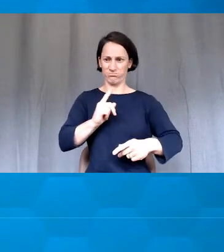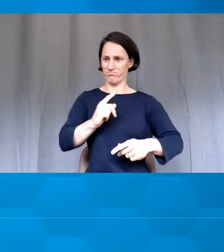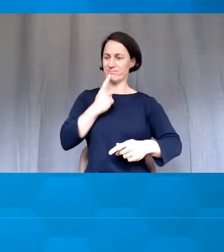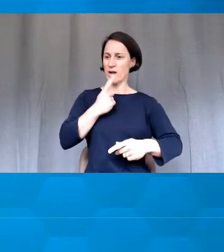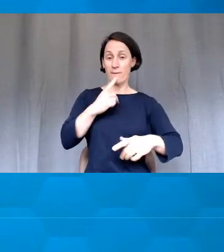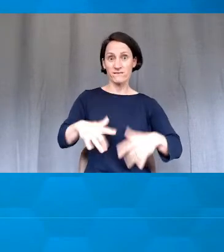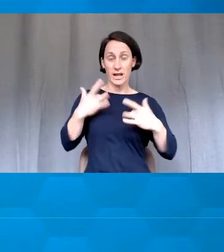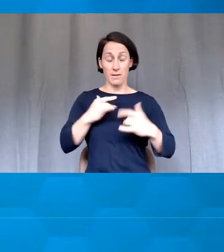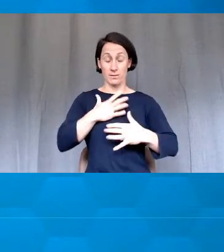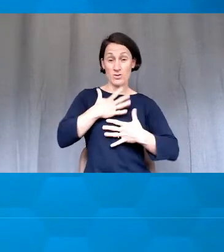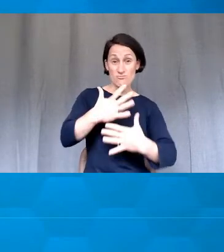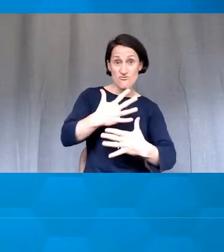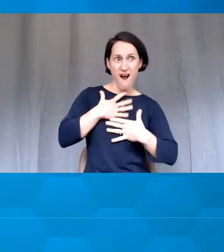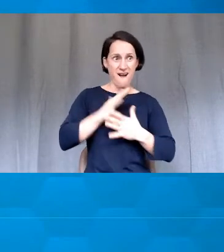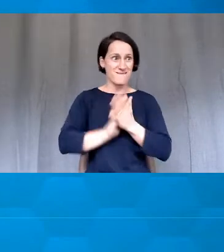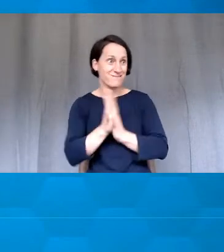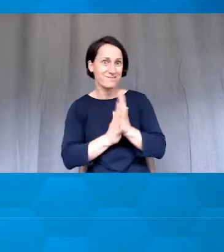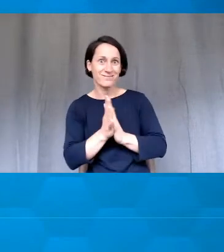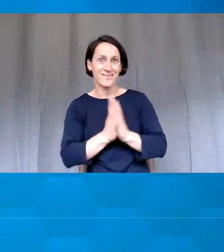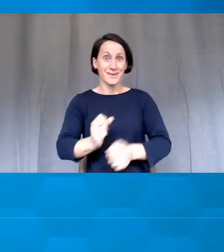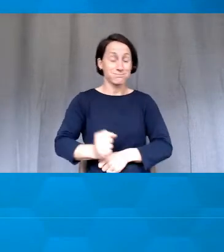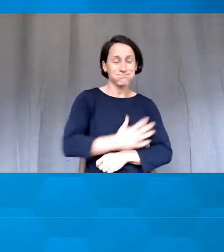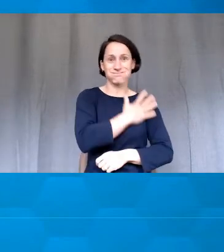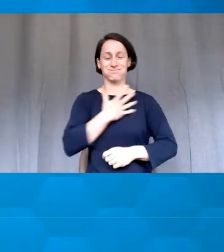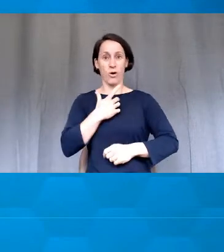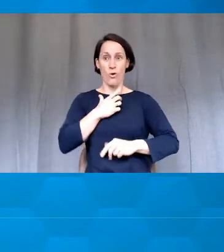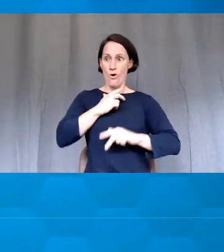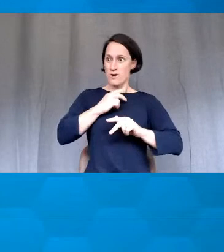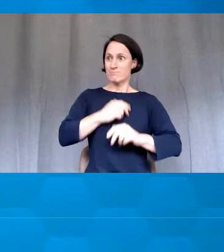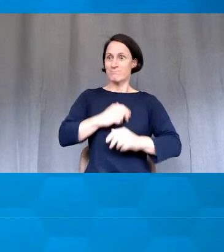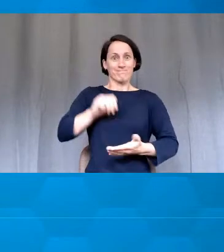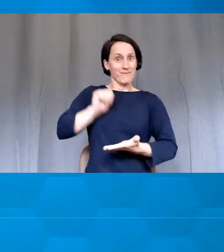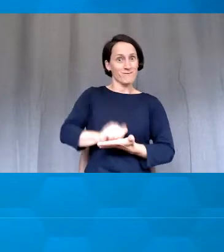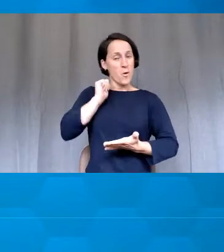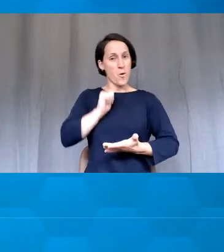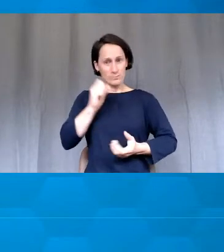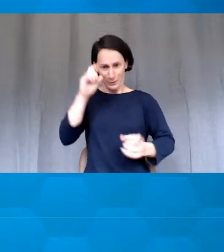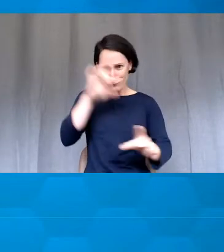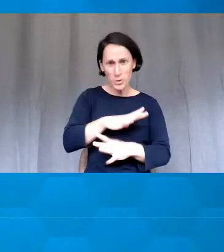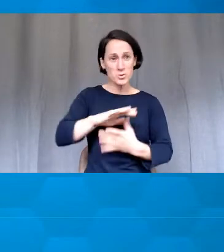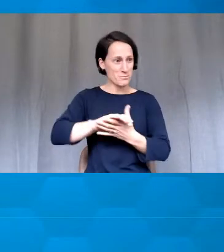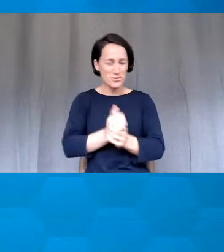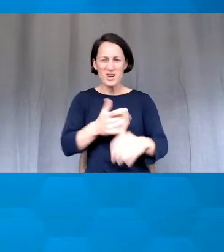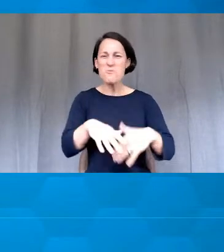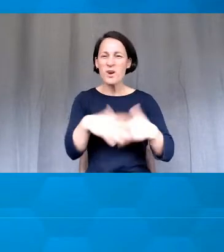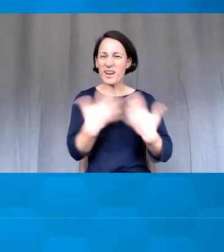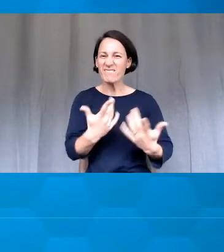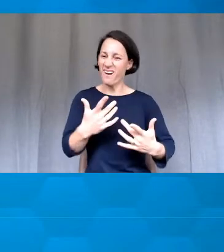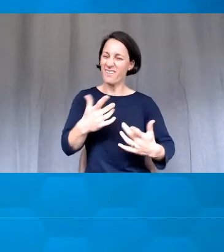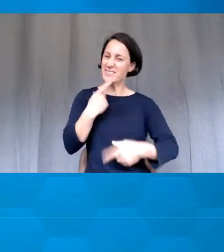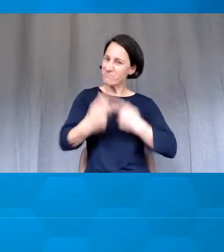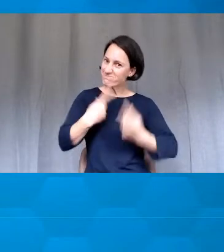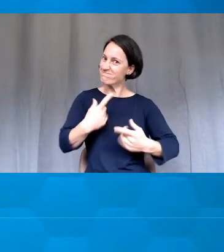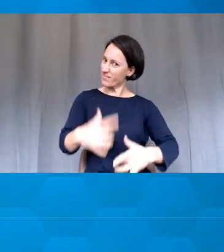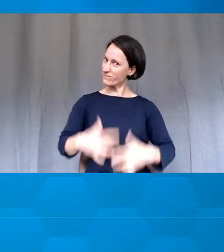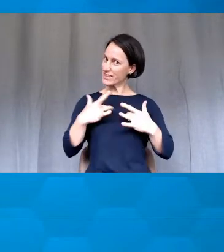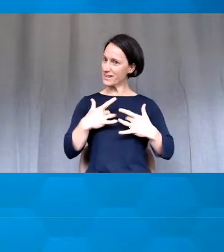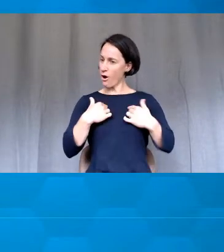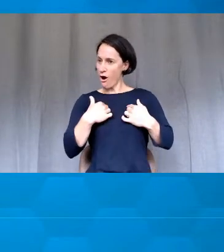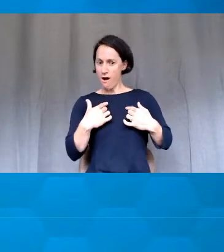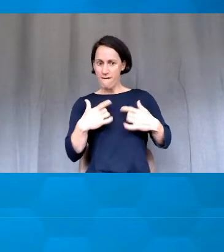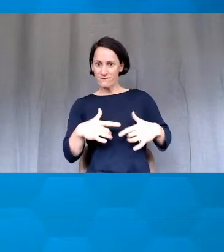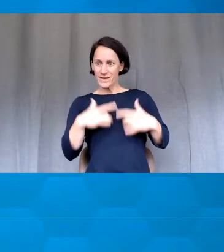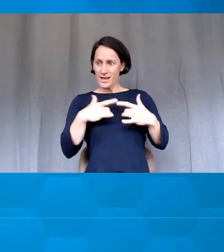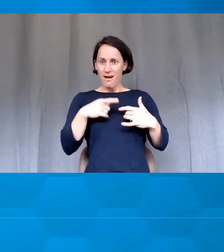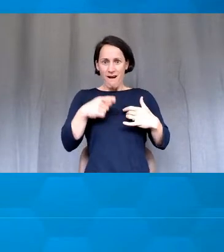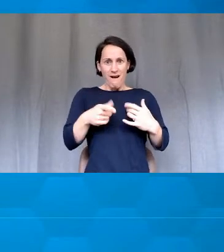surprised or invigorated or exhilarated or confirmed or confused or appreciated or whatever it is. But the rationale for